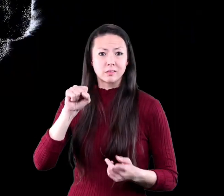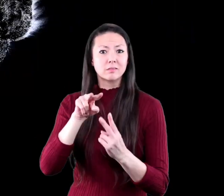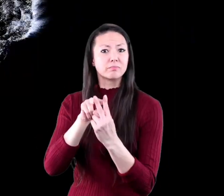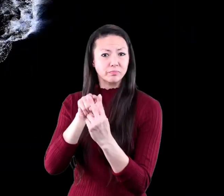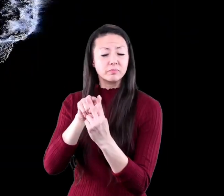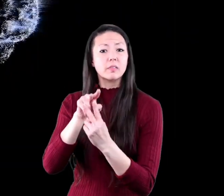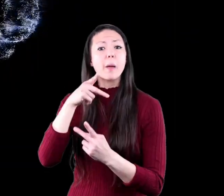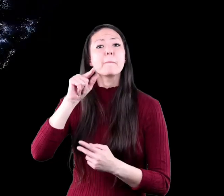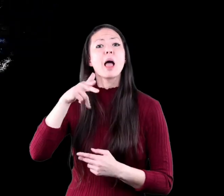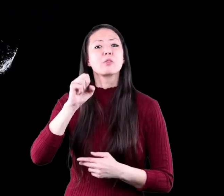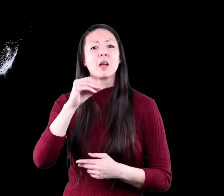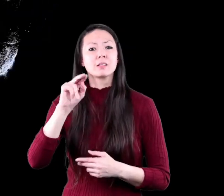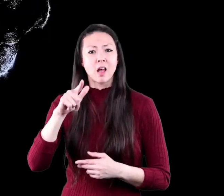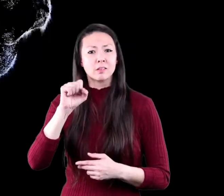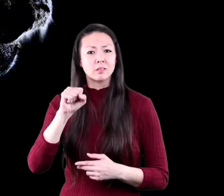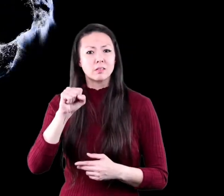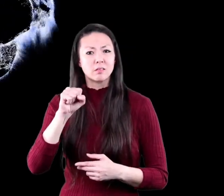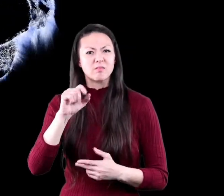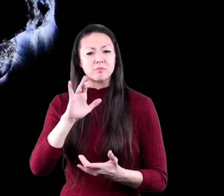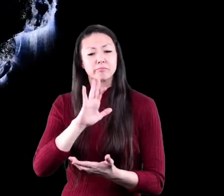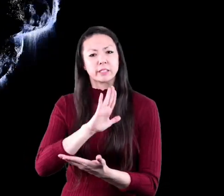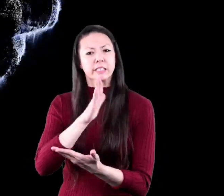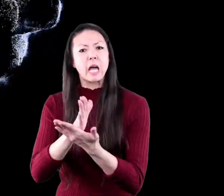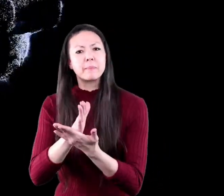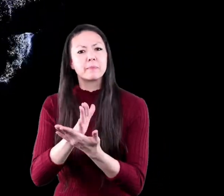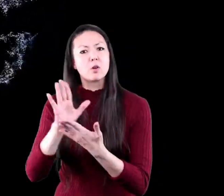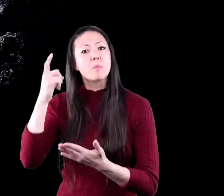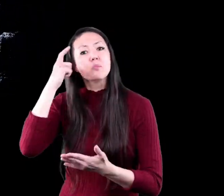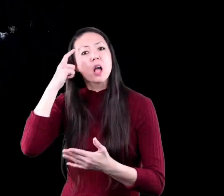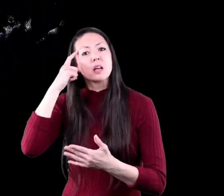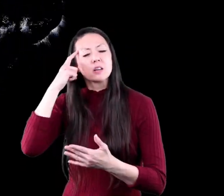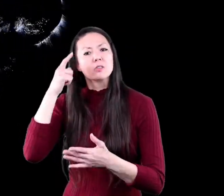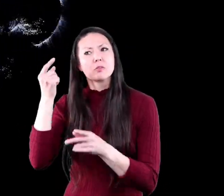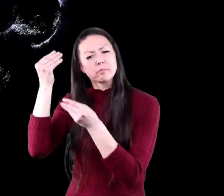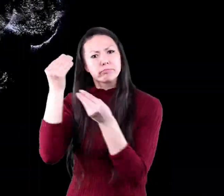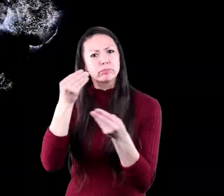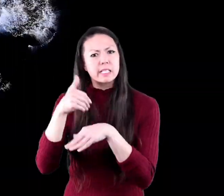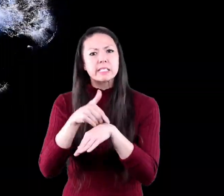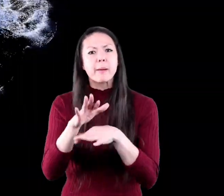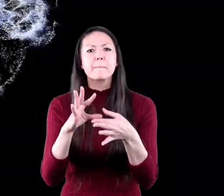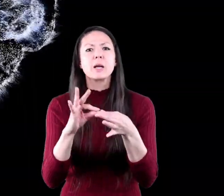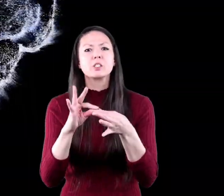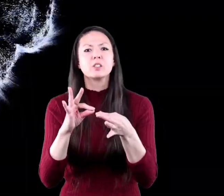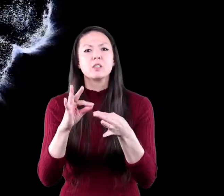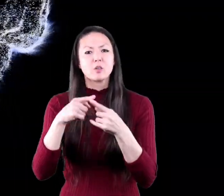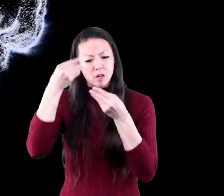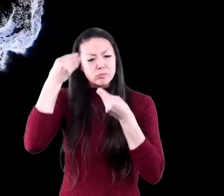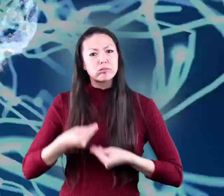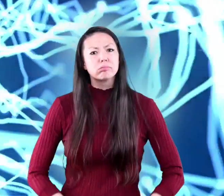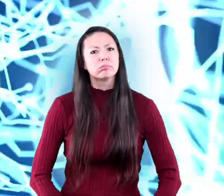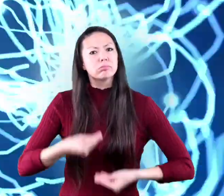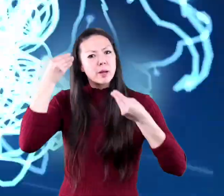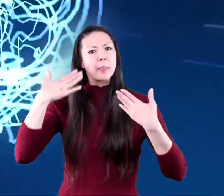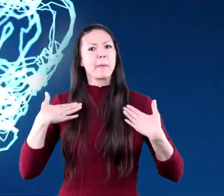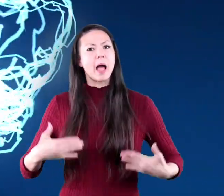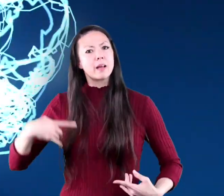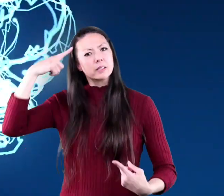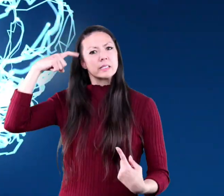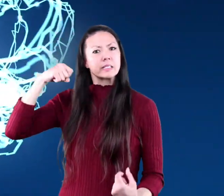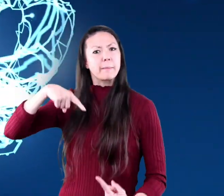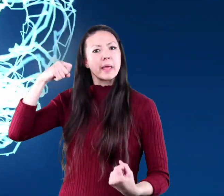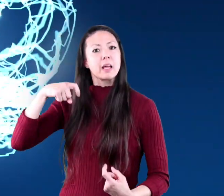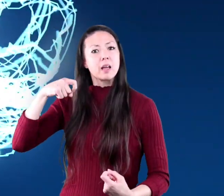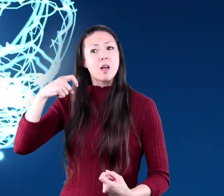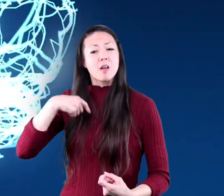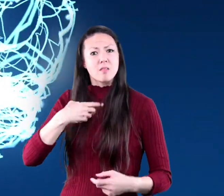these plaques and tangles were stopping her brain from sending messages to the rest of her body as we get older